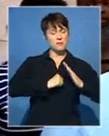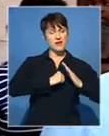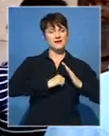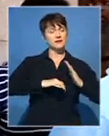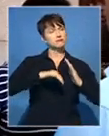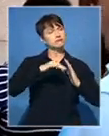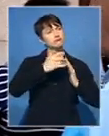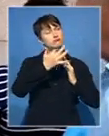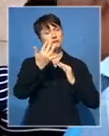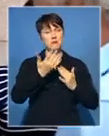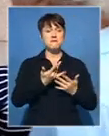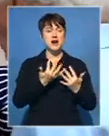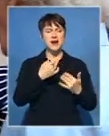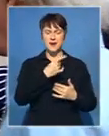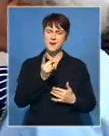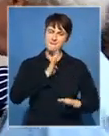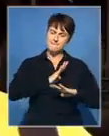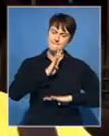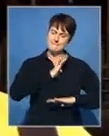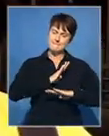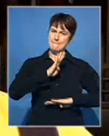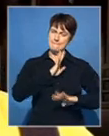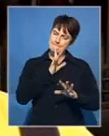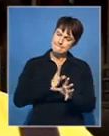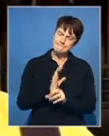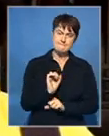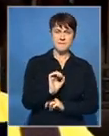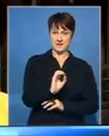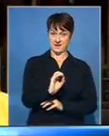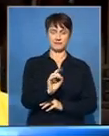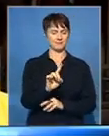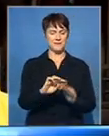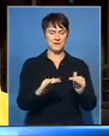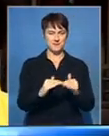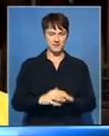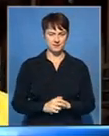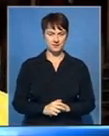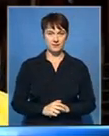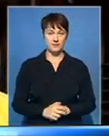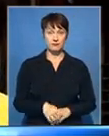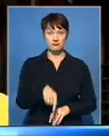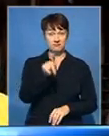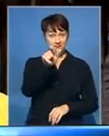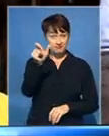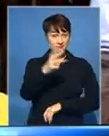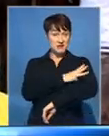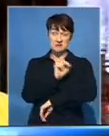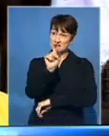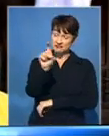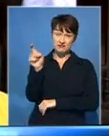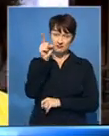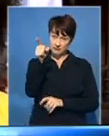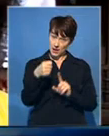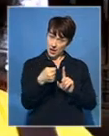that says that you do not have to tolerate abuse. All the employers out there that are abusing the